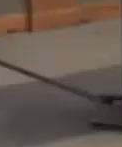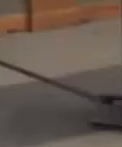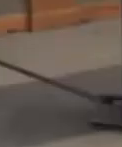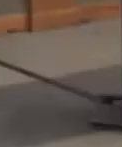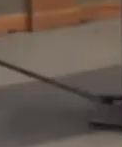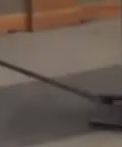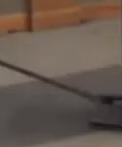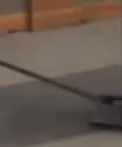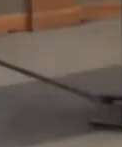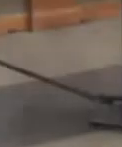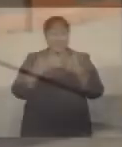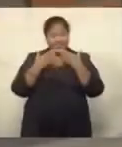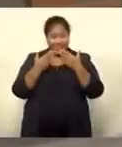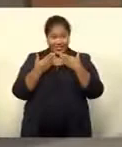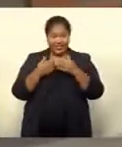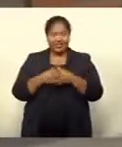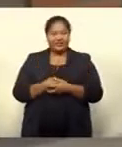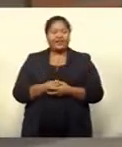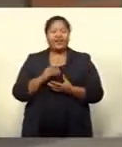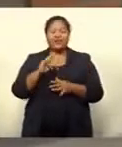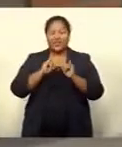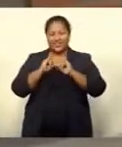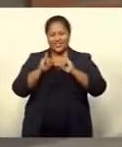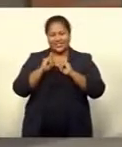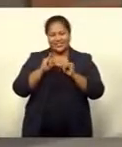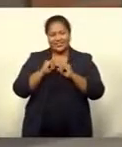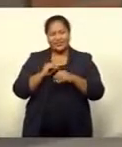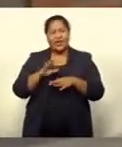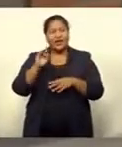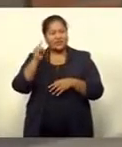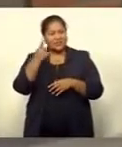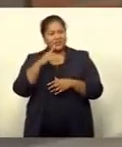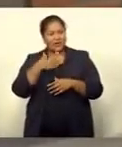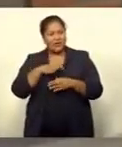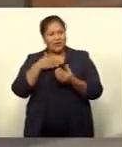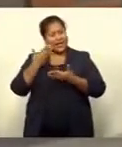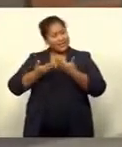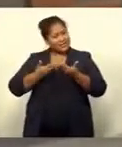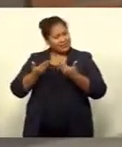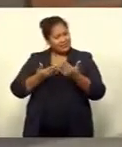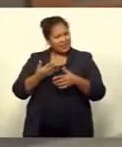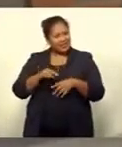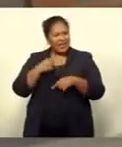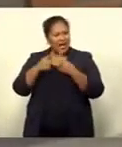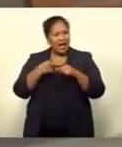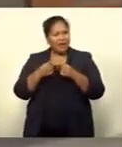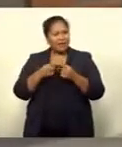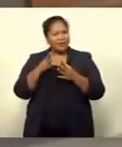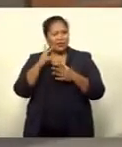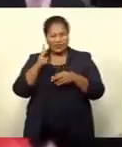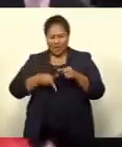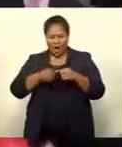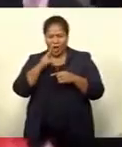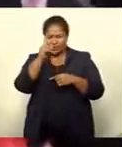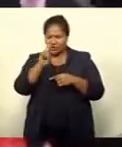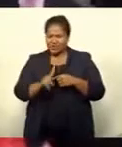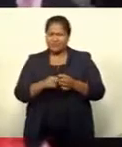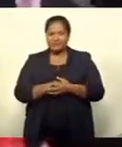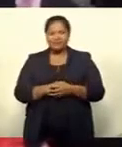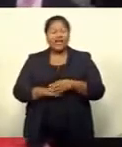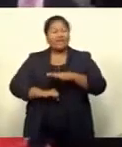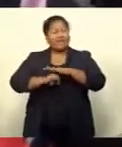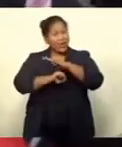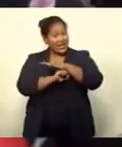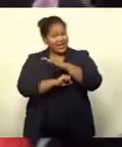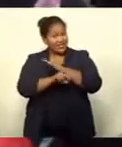thank you so much for this interview ma'am first of all I would like you to just explain a bit about the manual that was launched today the foundation for this